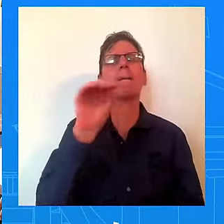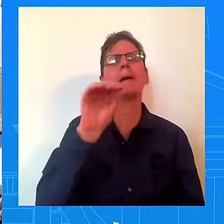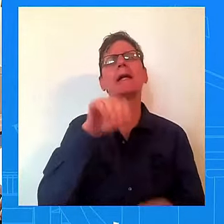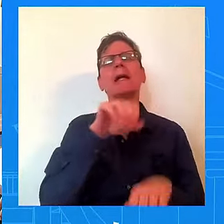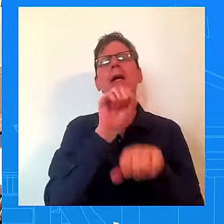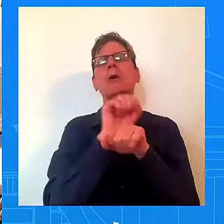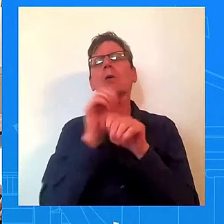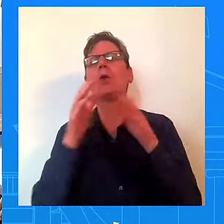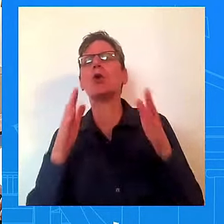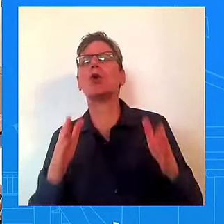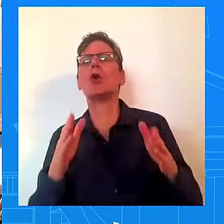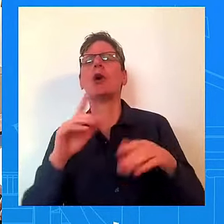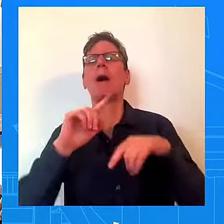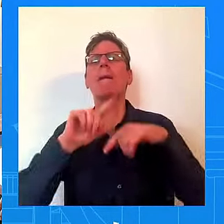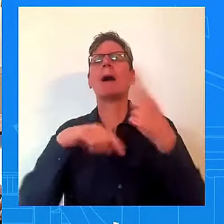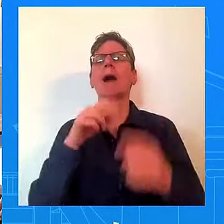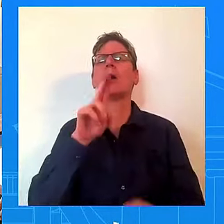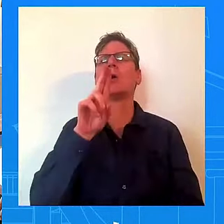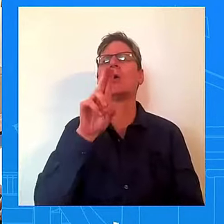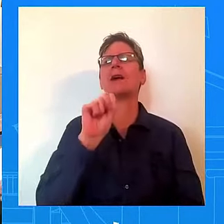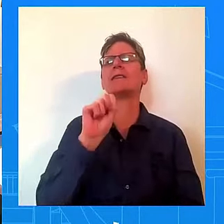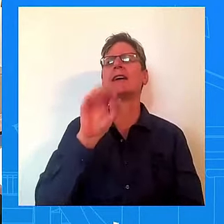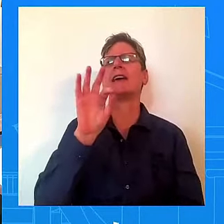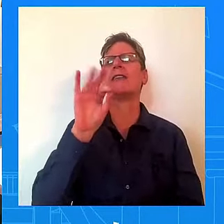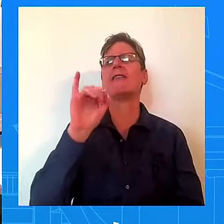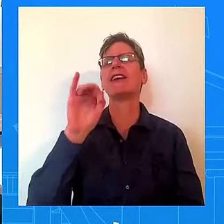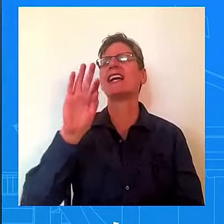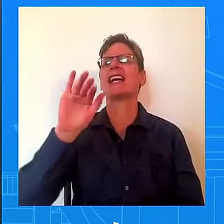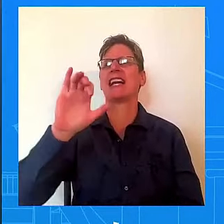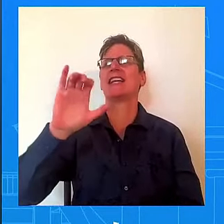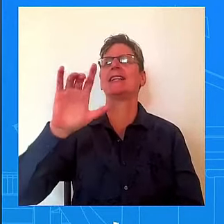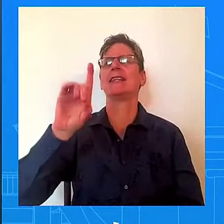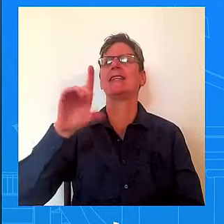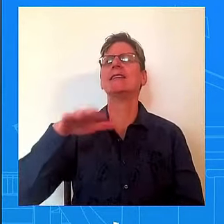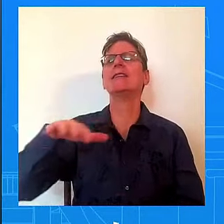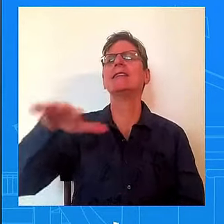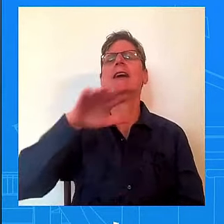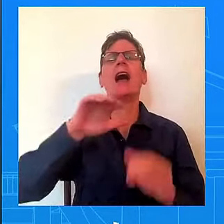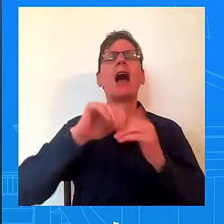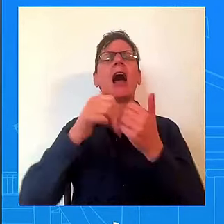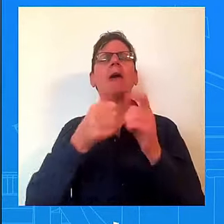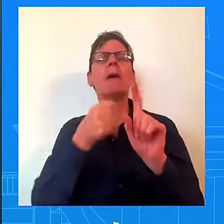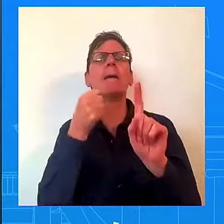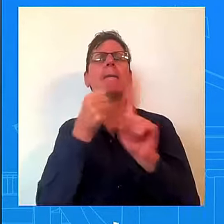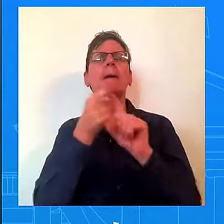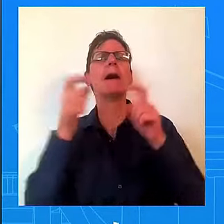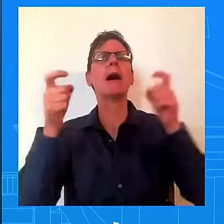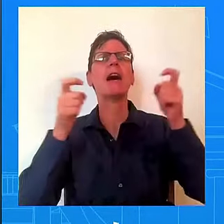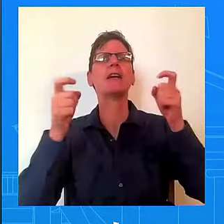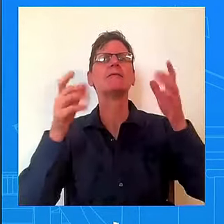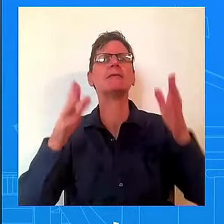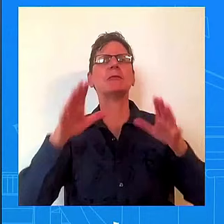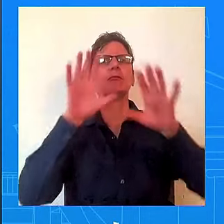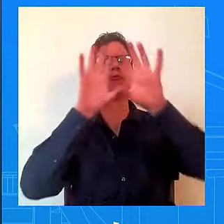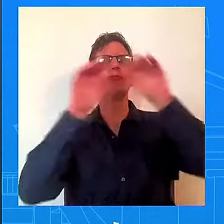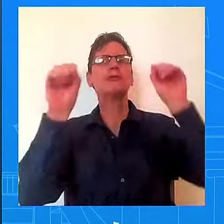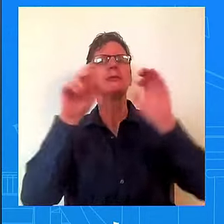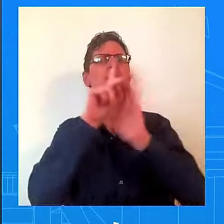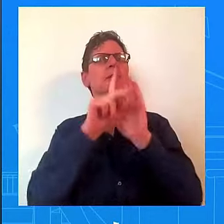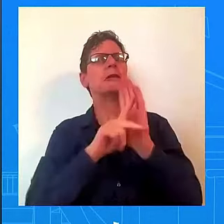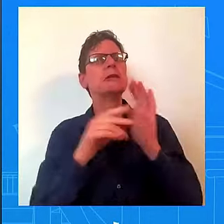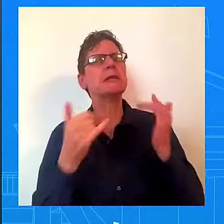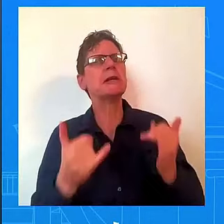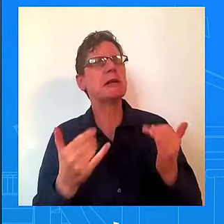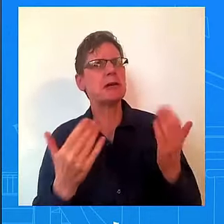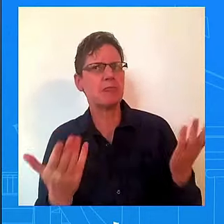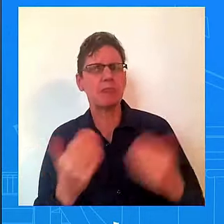And how is it informing administration policy right now? Well, the president spoke very clearly about that fact yesterday. Well, he's